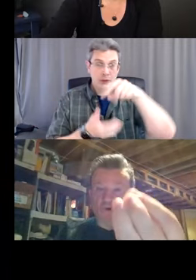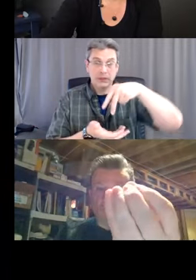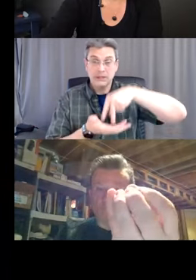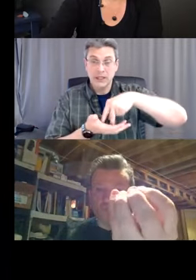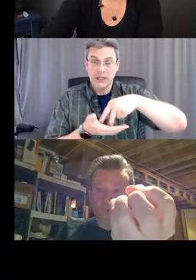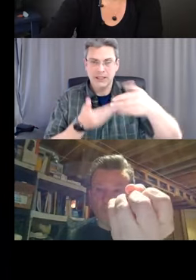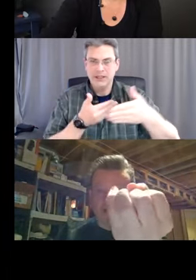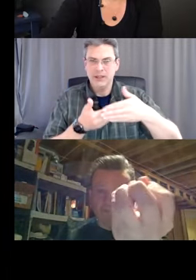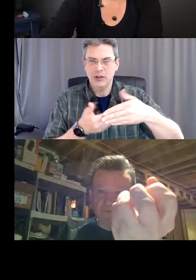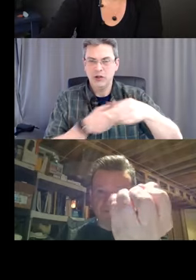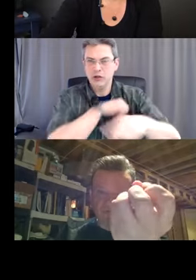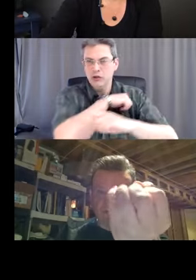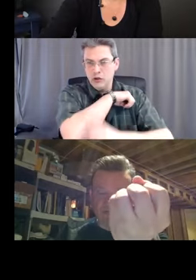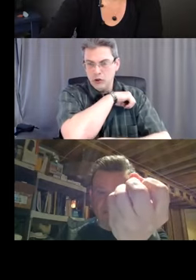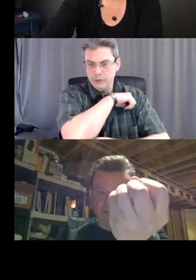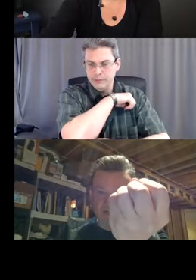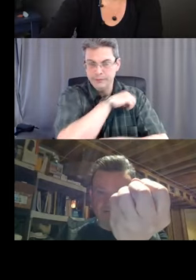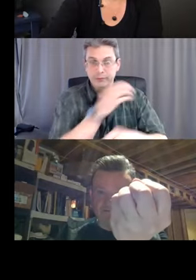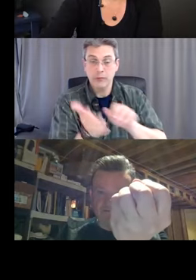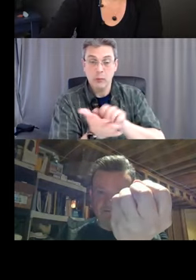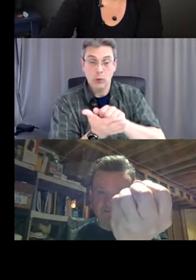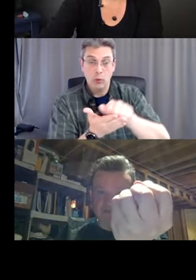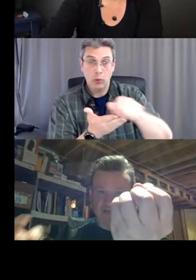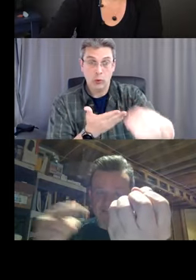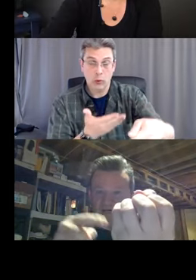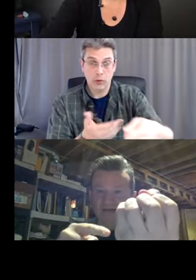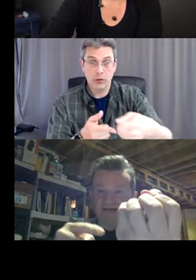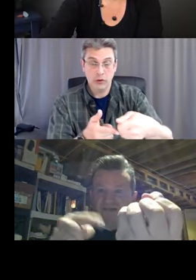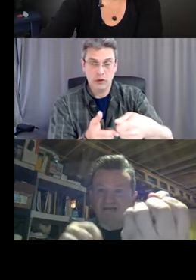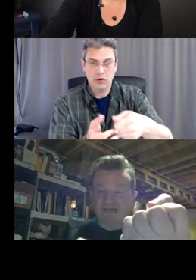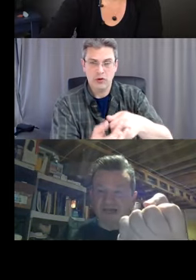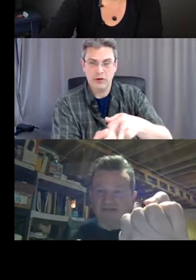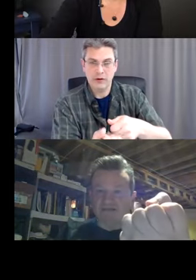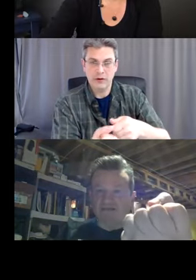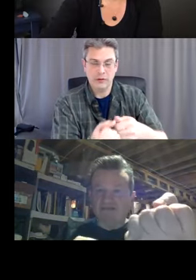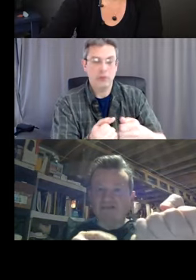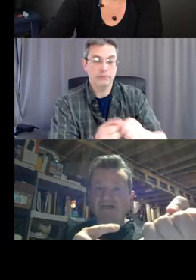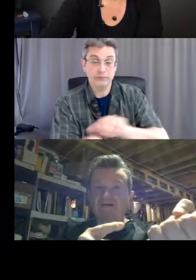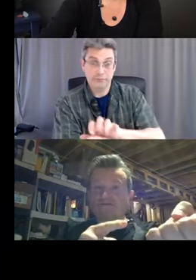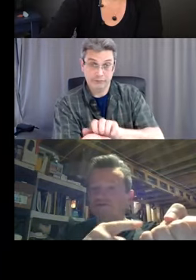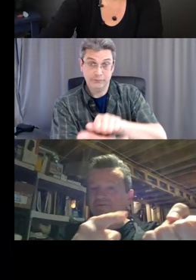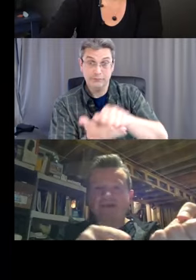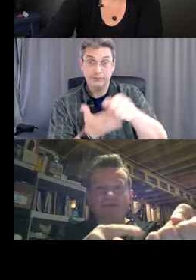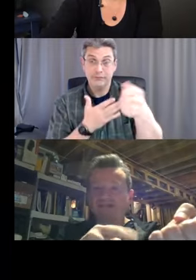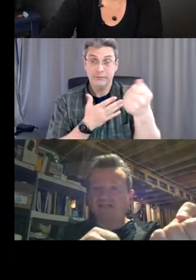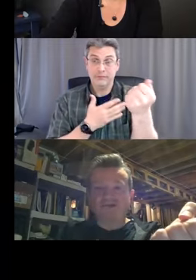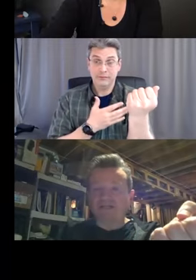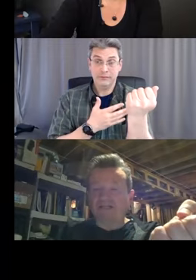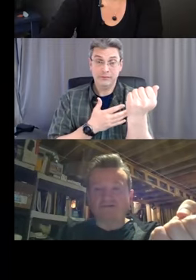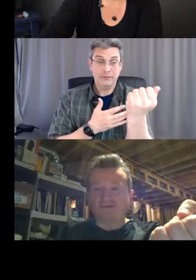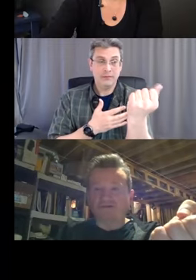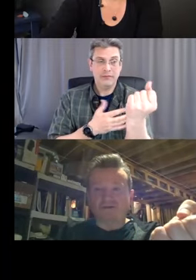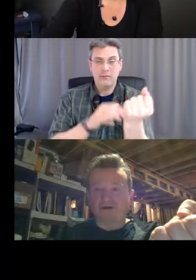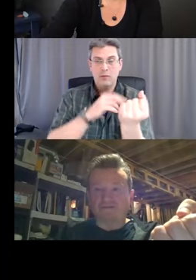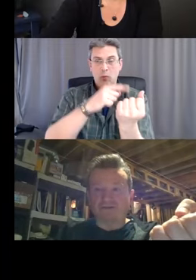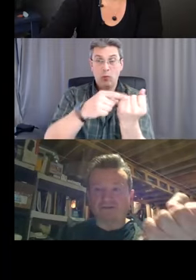You want to roll up that dirty glove inside of the gloved hand. So now you shouldn't be able to see the dirty